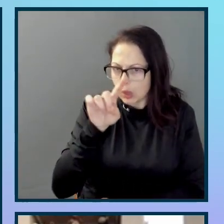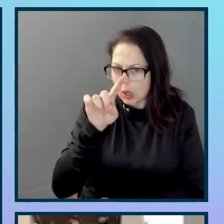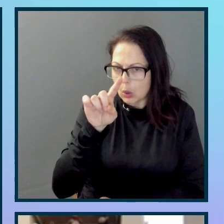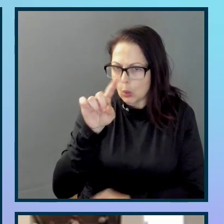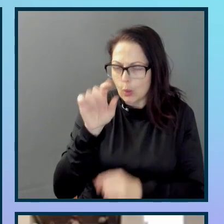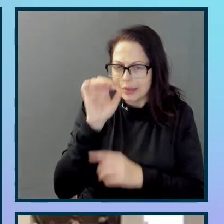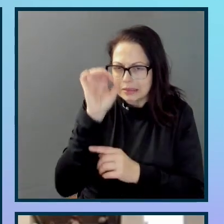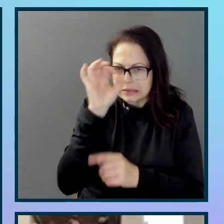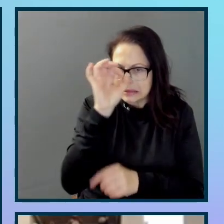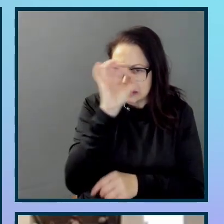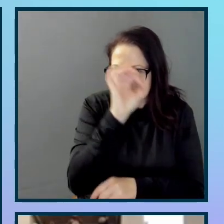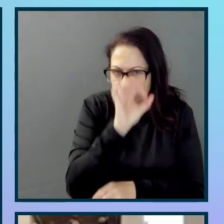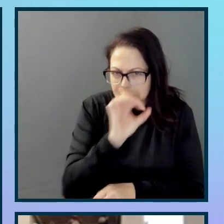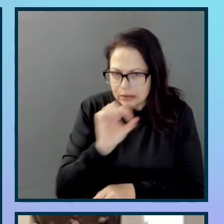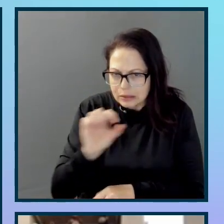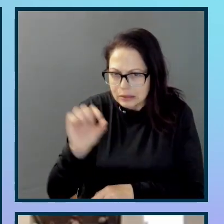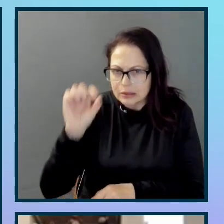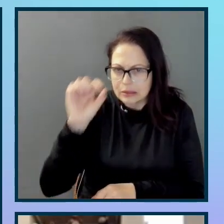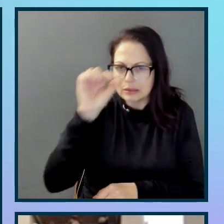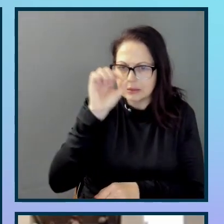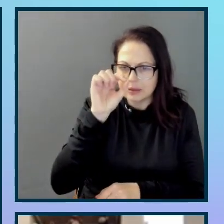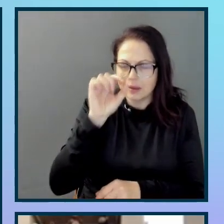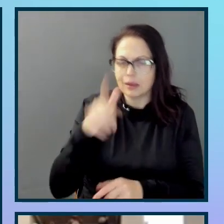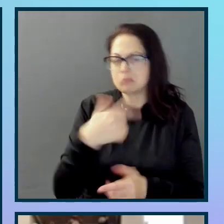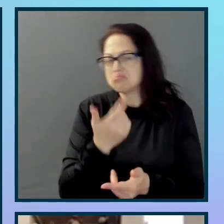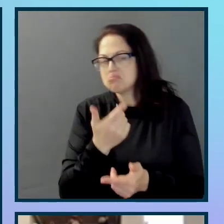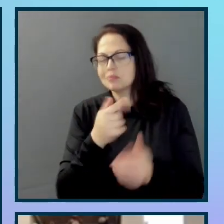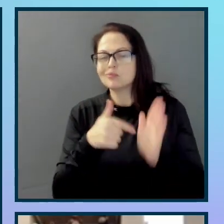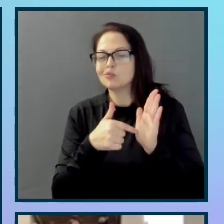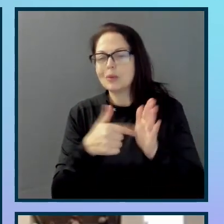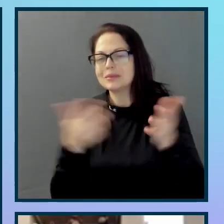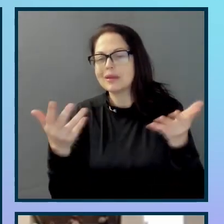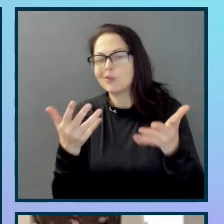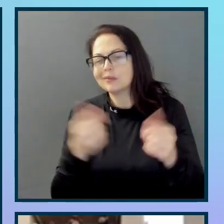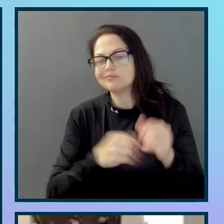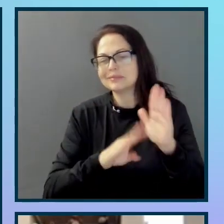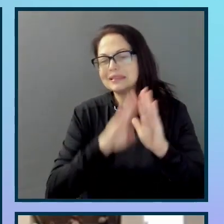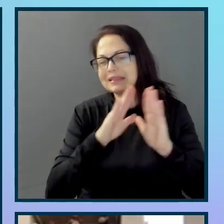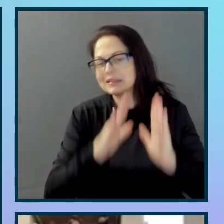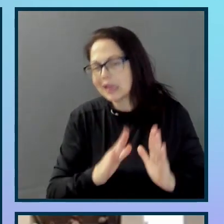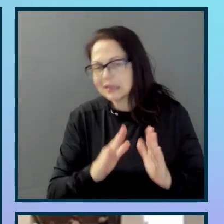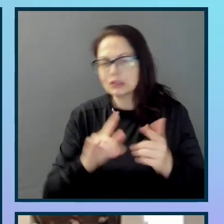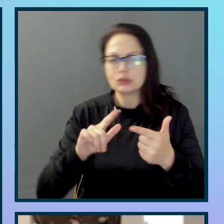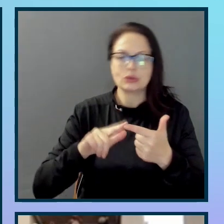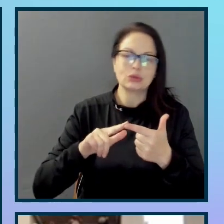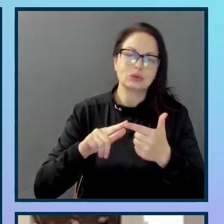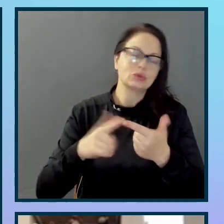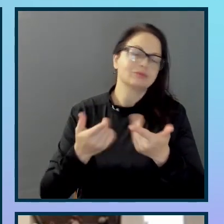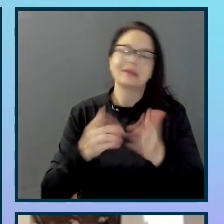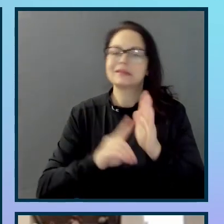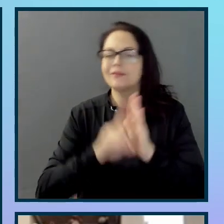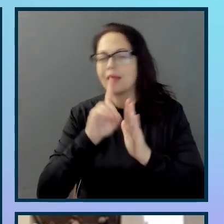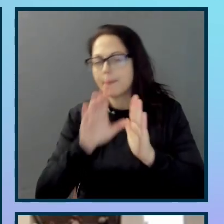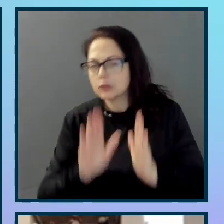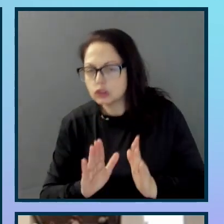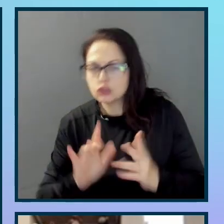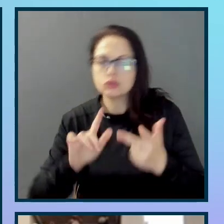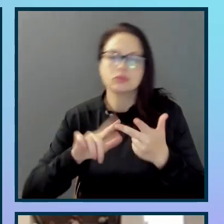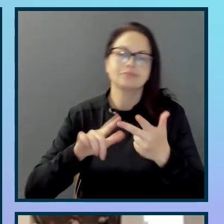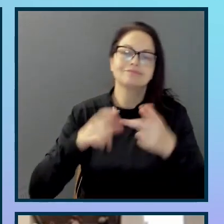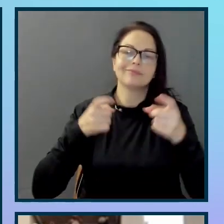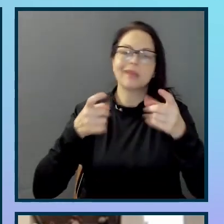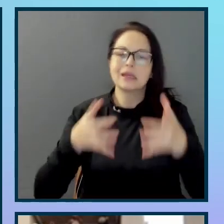These represent the usual suspects. Some designers, some developers, a manager or two. An organization of this size